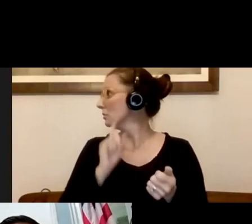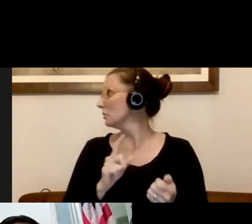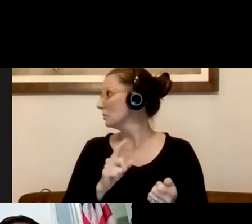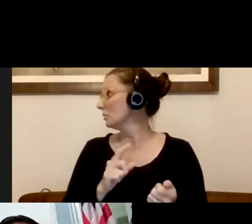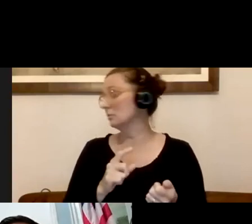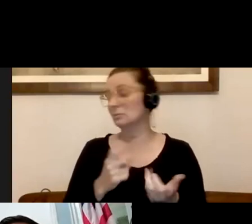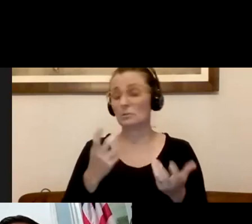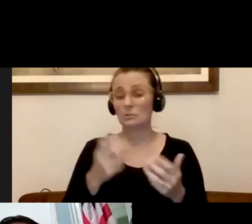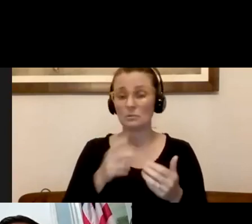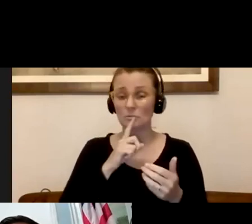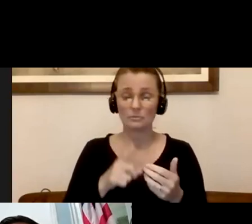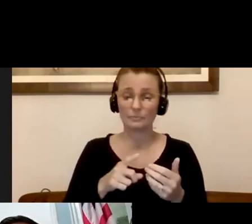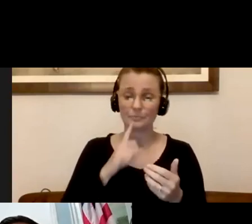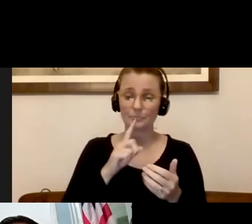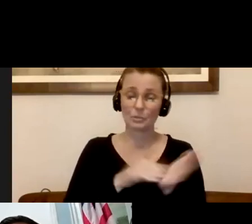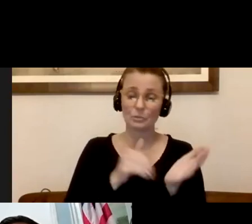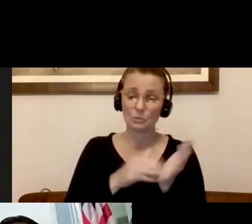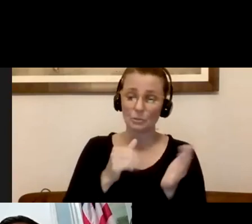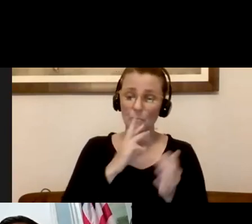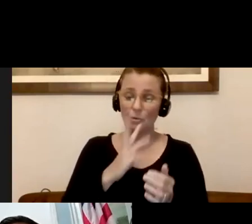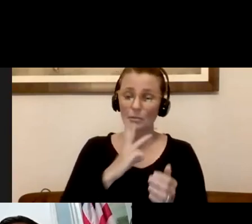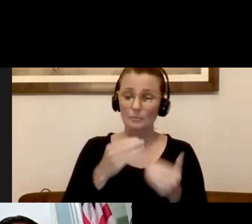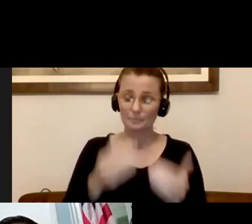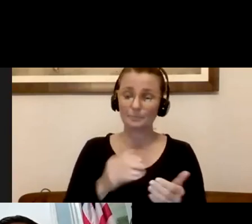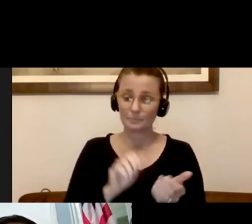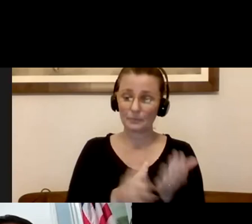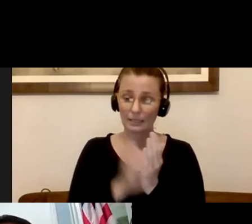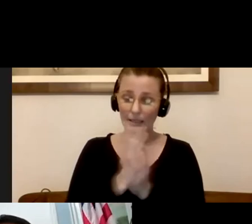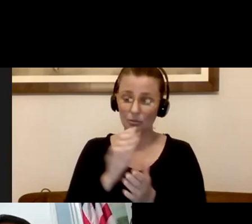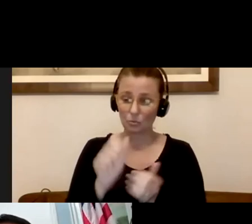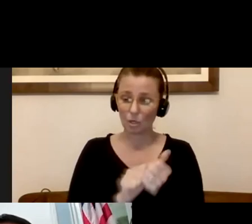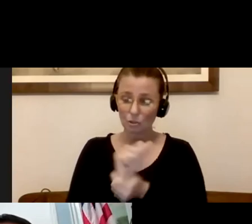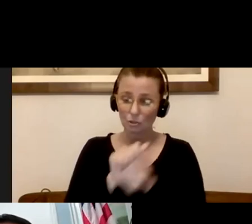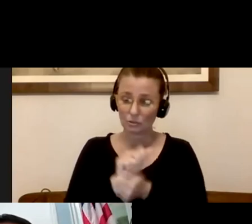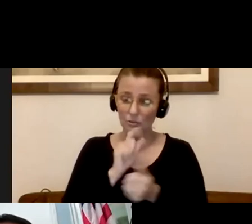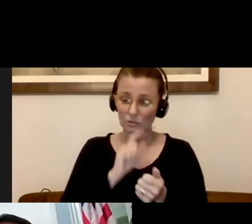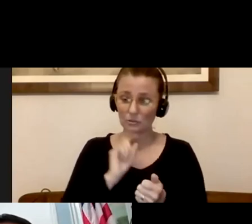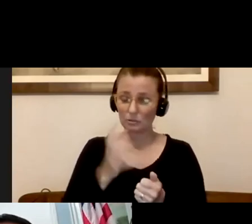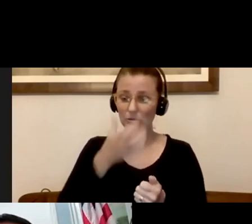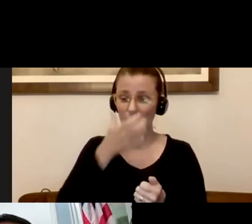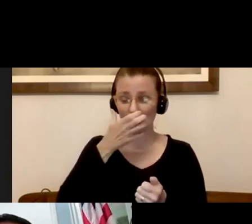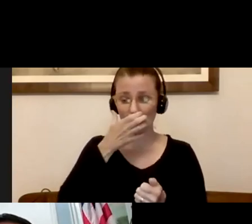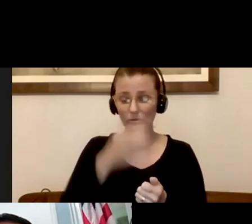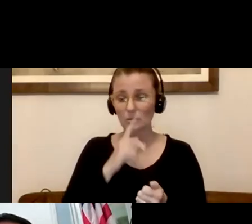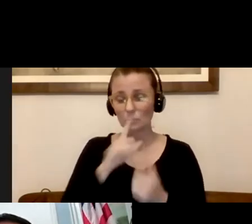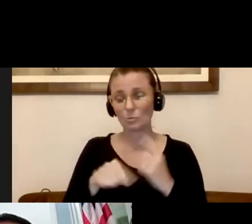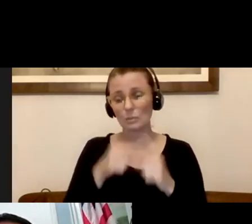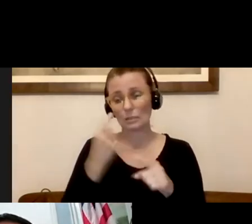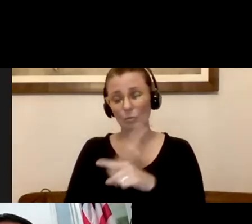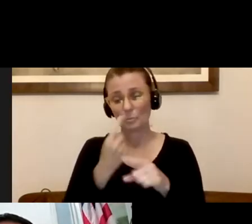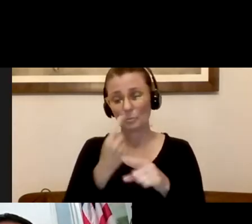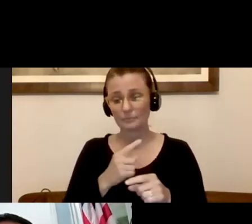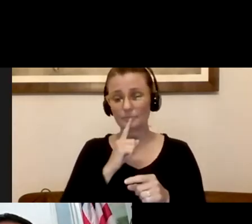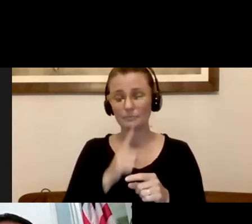water that we talked about earlier. It's that social distancing. It's wearing the face coverings when it's appropriate to wear those.